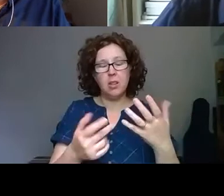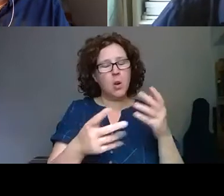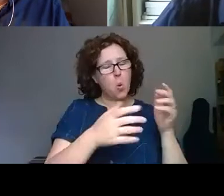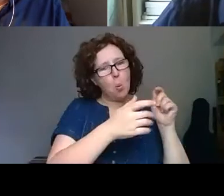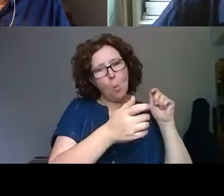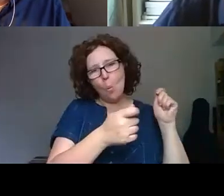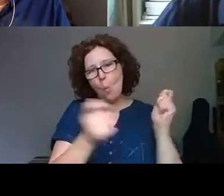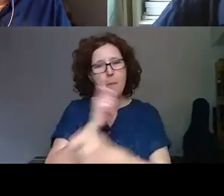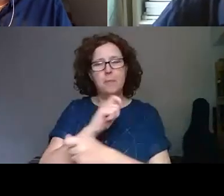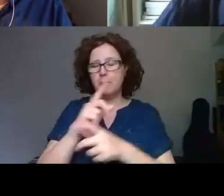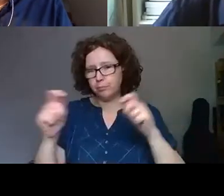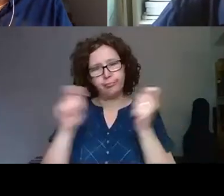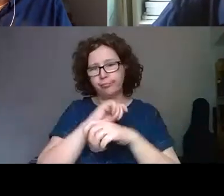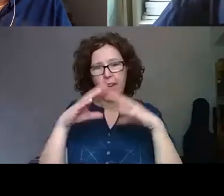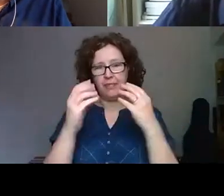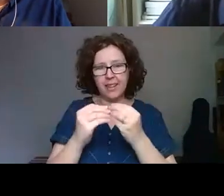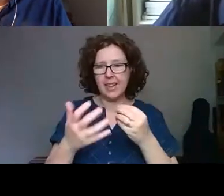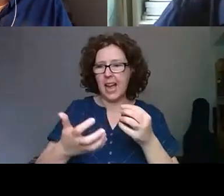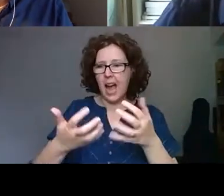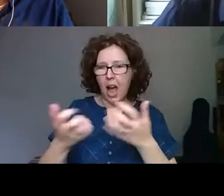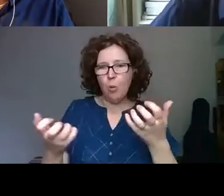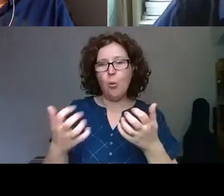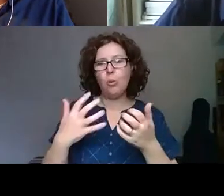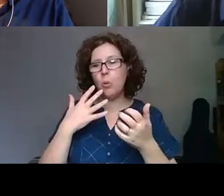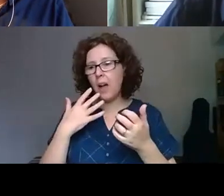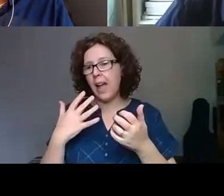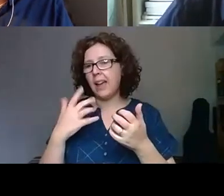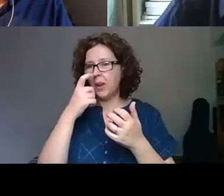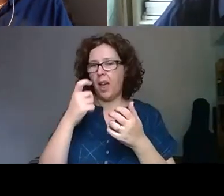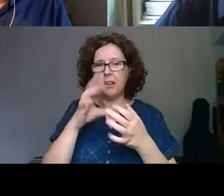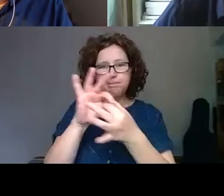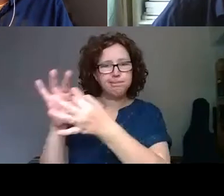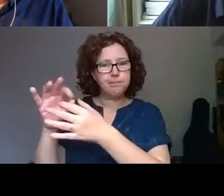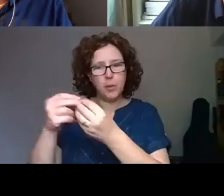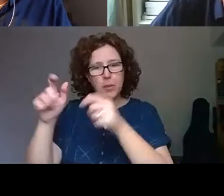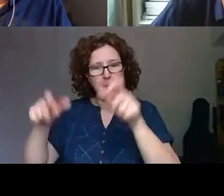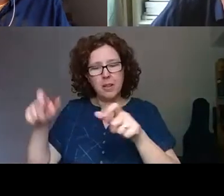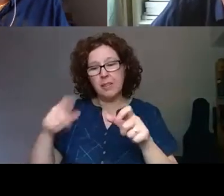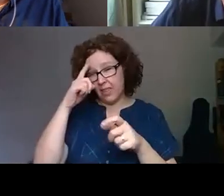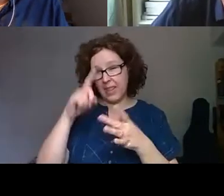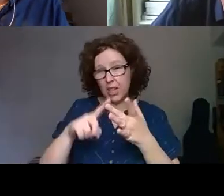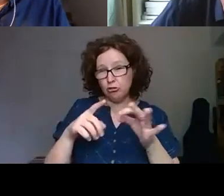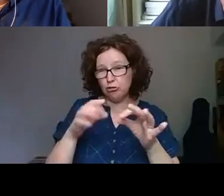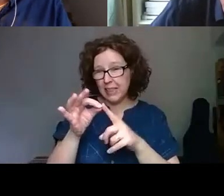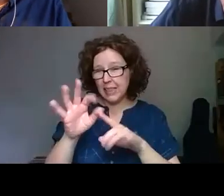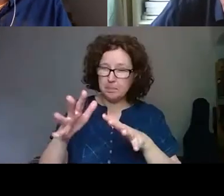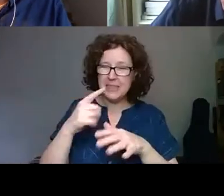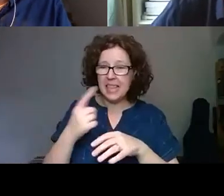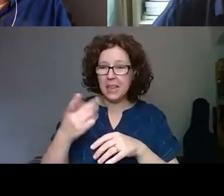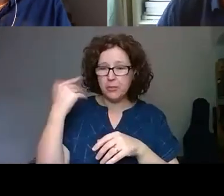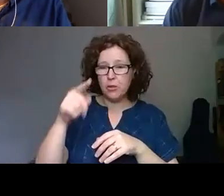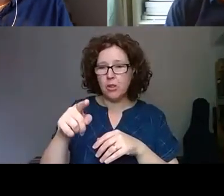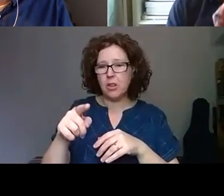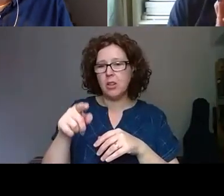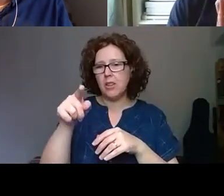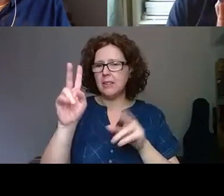how and when we can do that, and I think Irene probably touched on it earlier, that idea of a